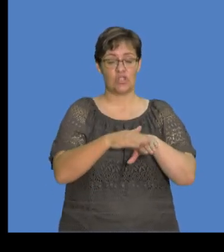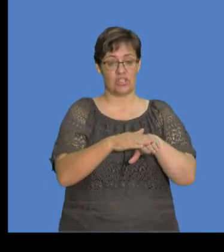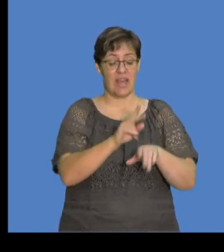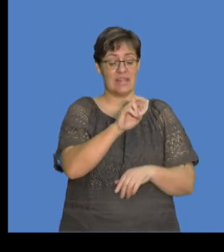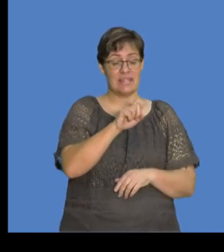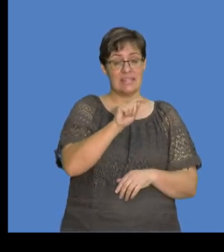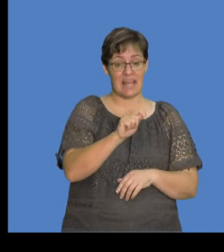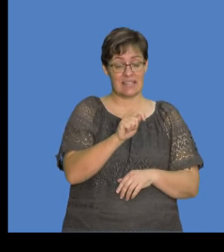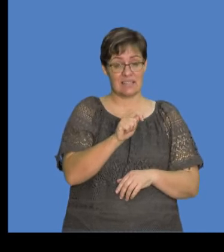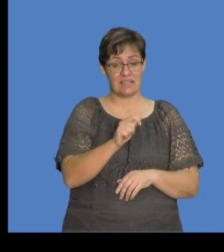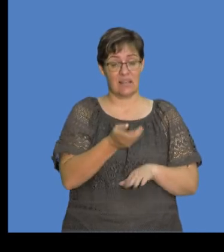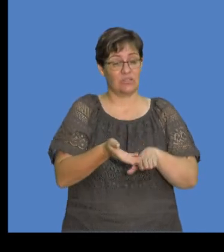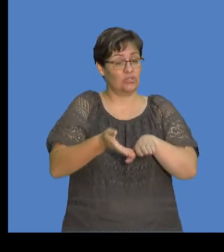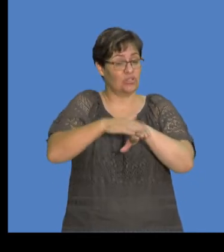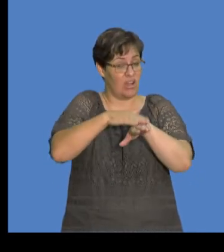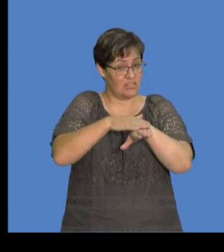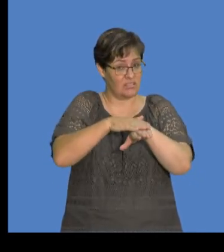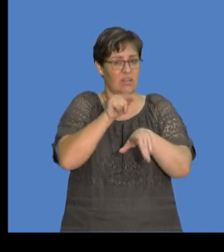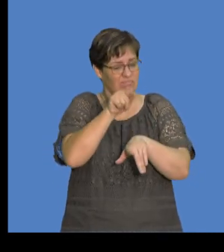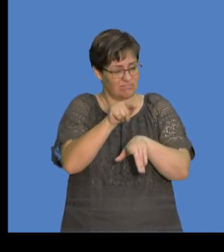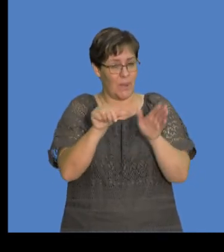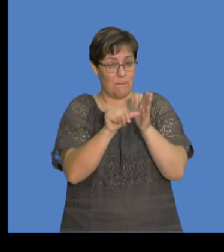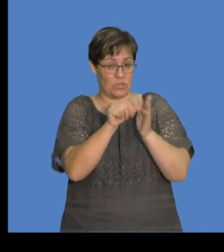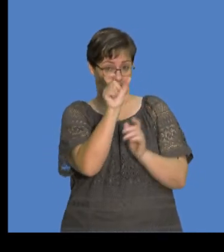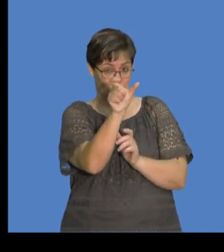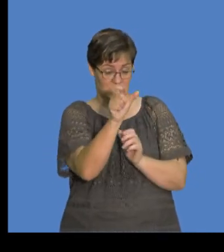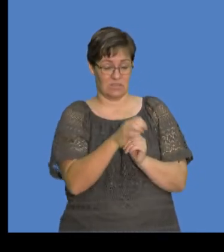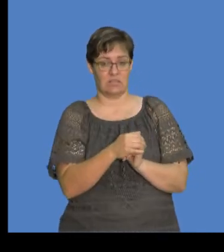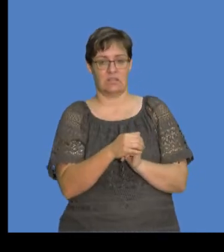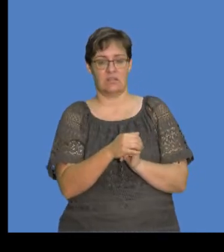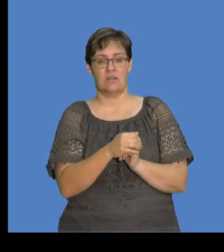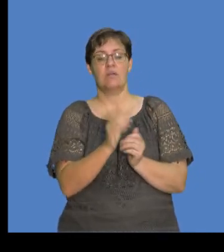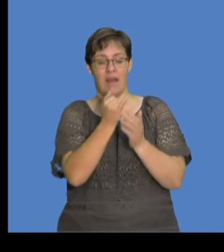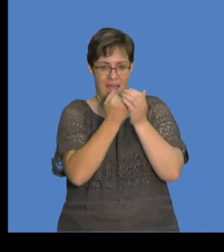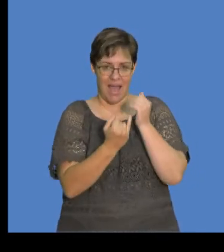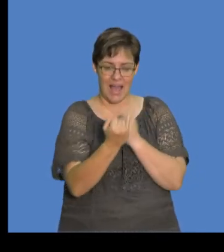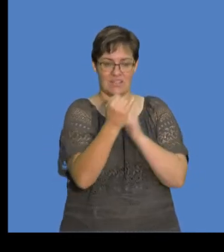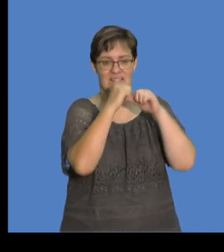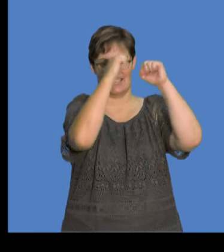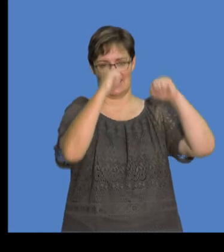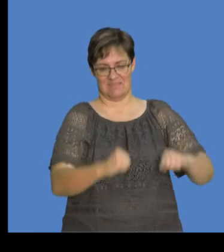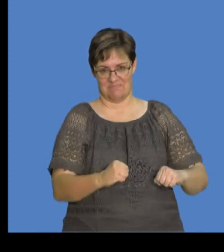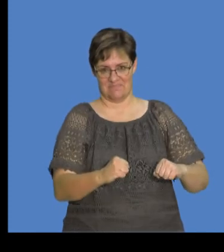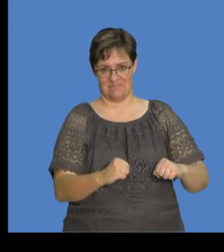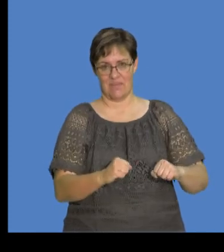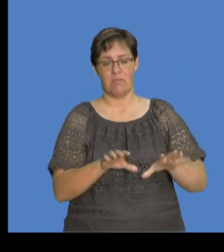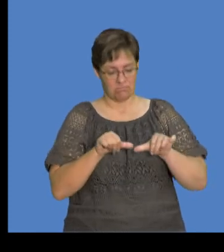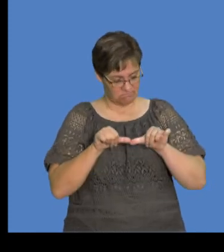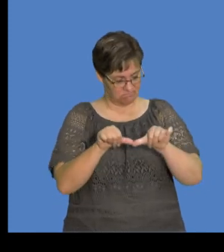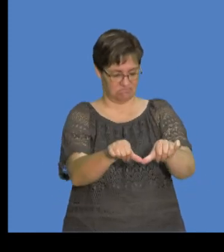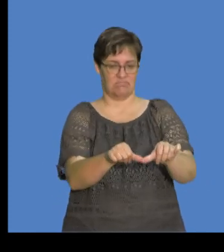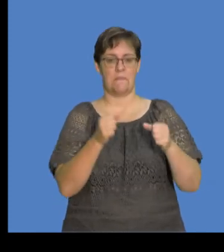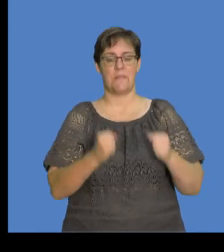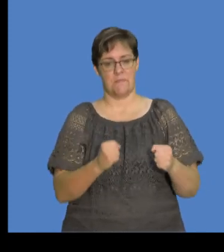charge, so the net charge is one of the key terms, okay? It should be in an isolated system that remains constant